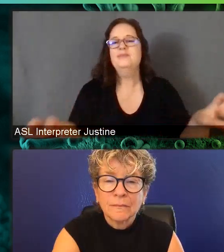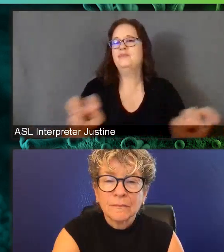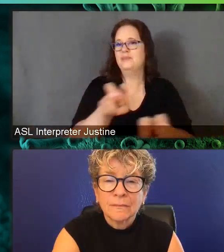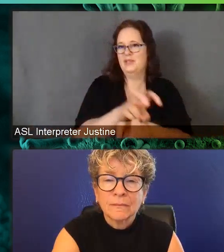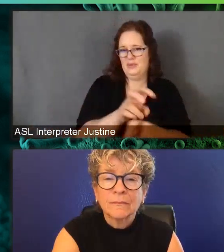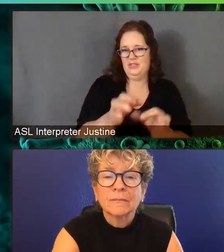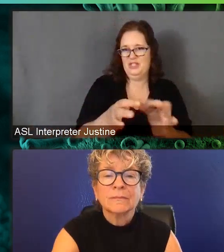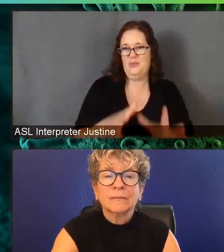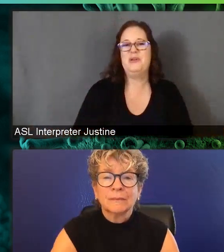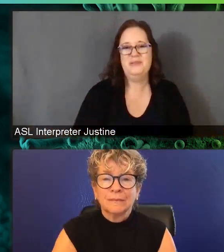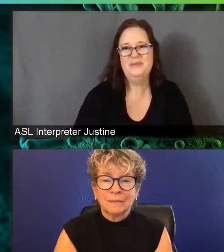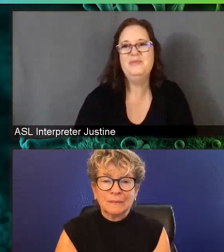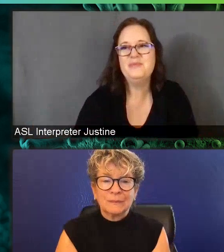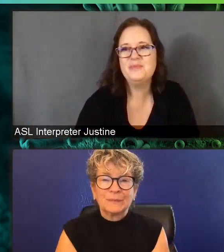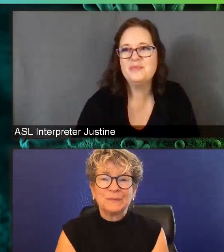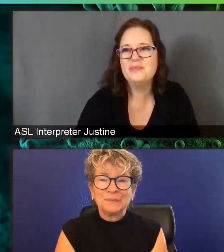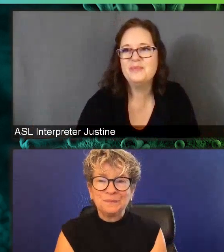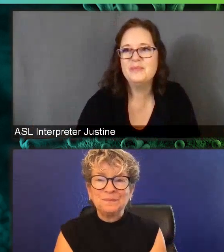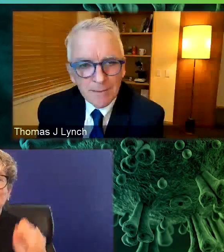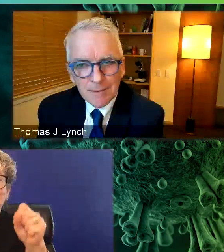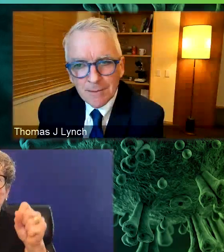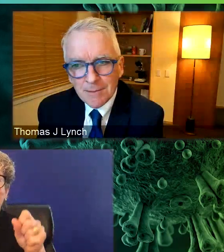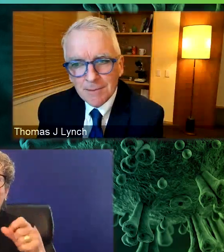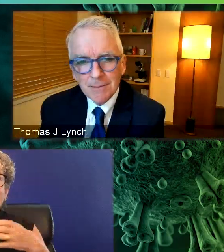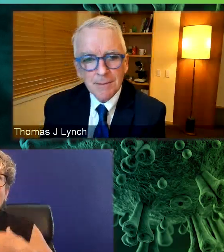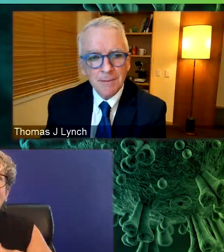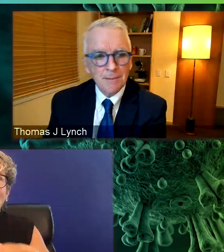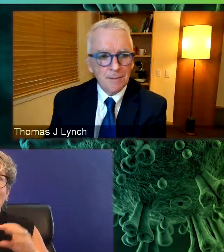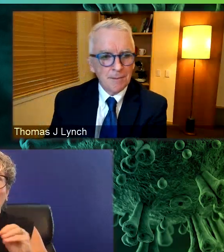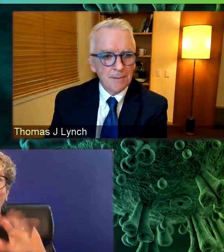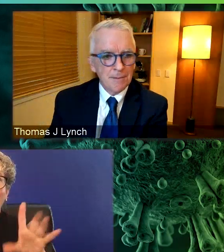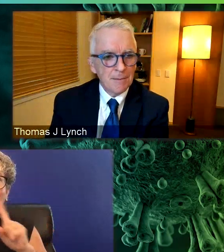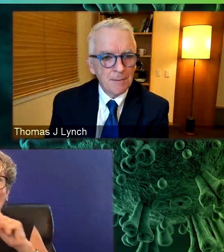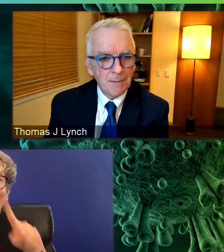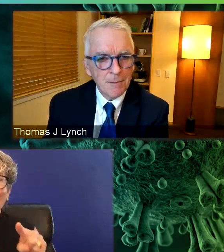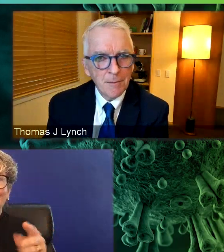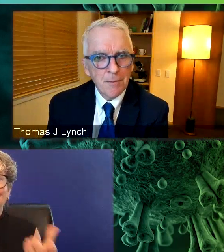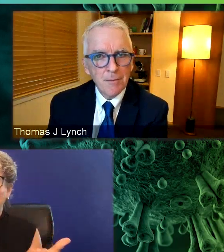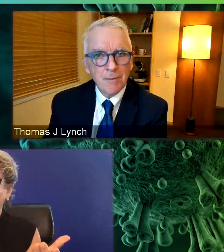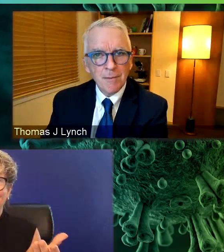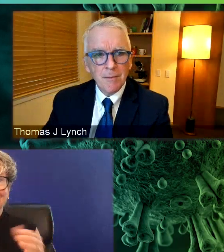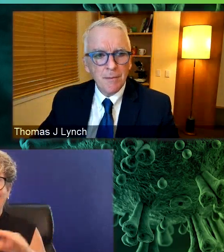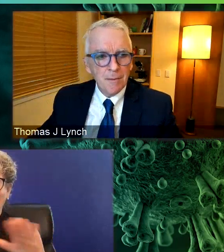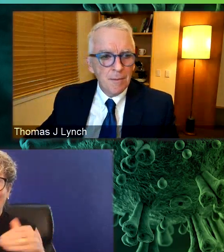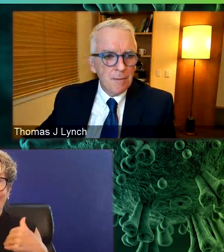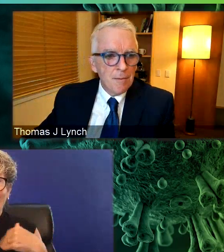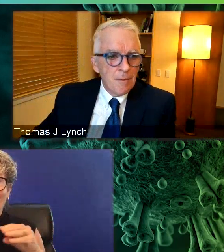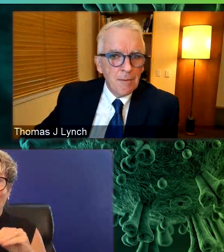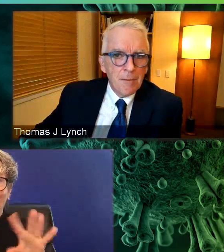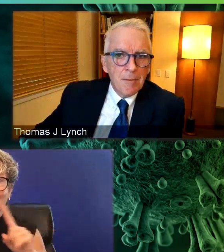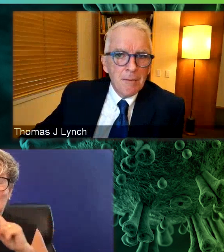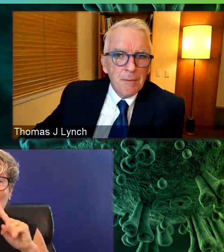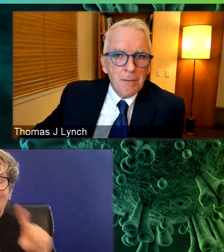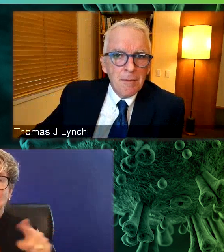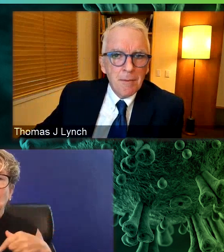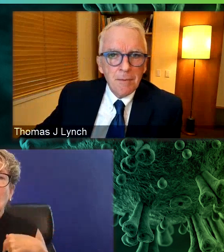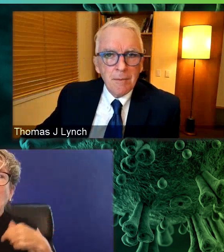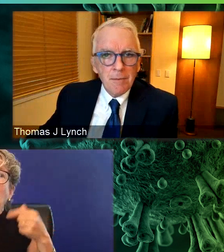Yeah. So first of all, I wish I had a definitive answer on this. I don't. I have some idea of kind of the factors at play.